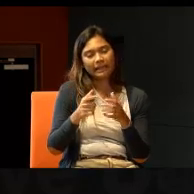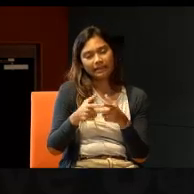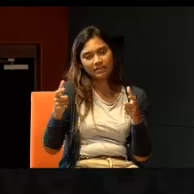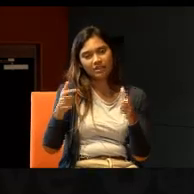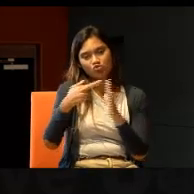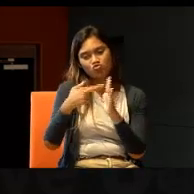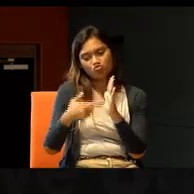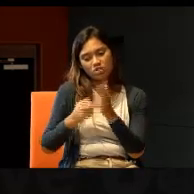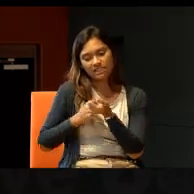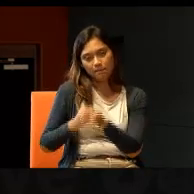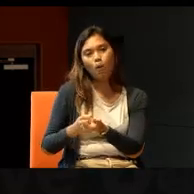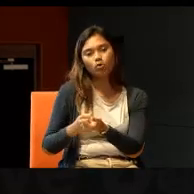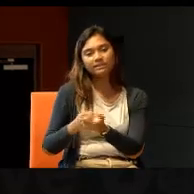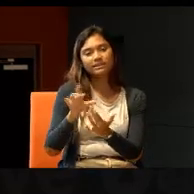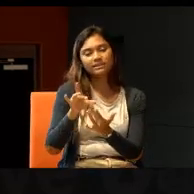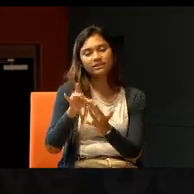So,